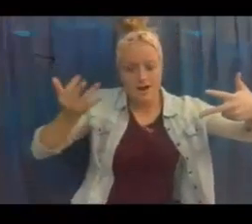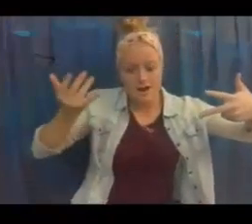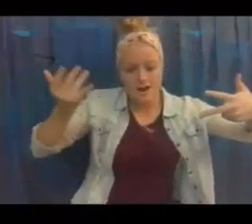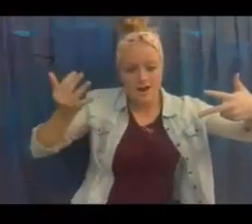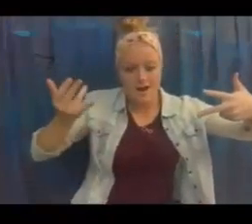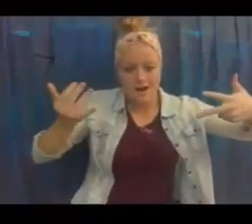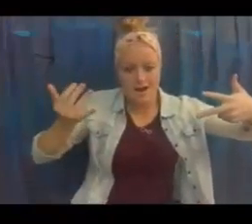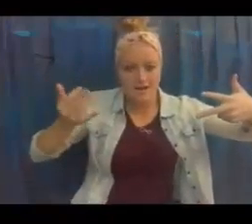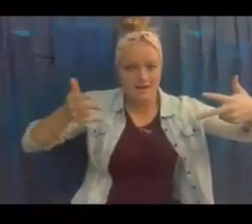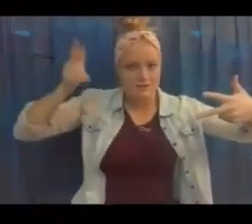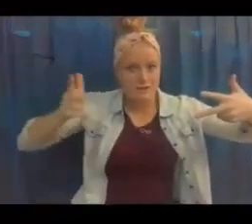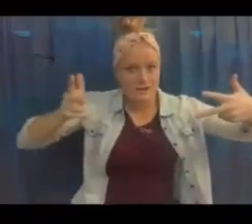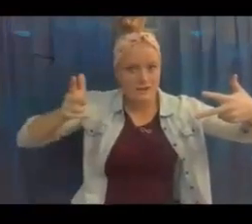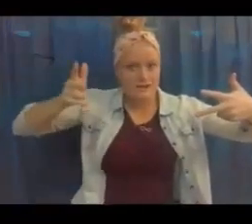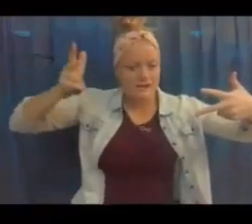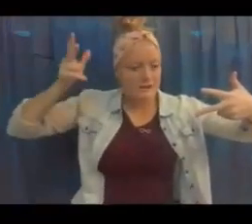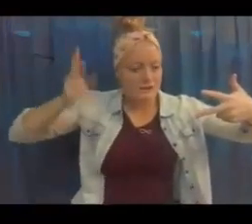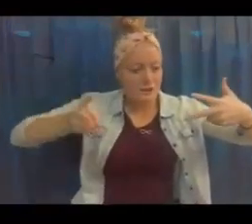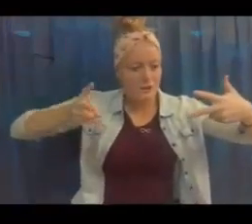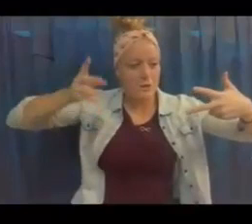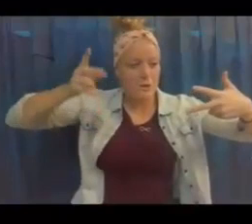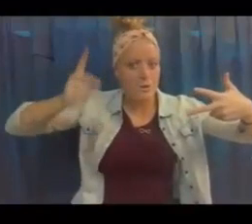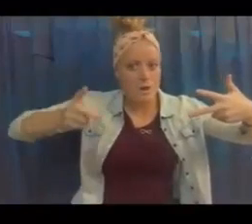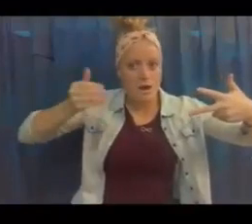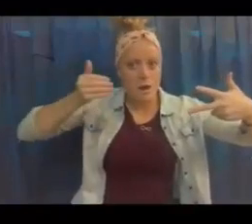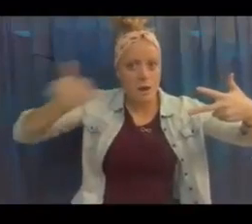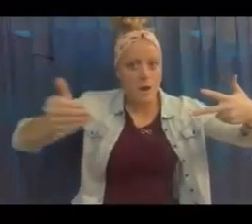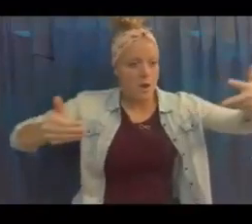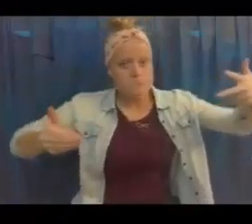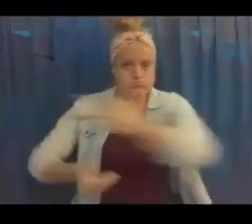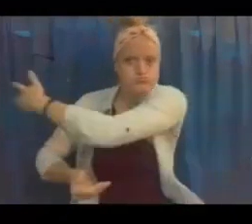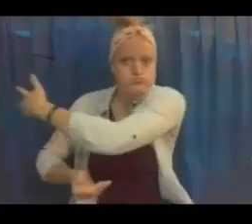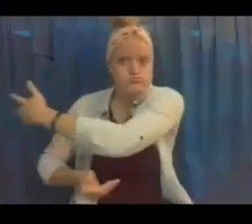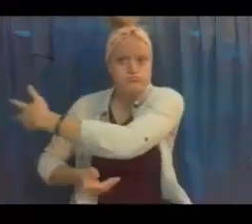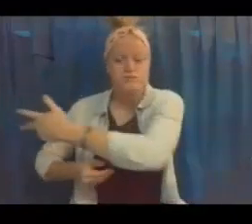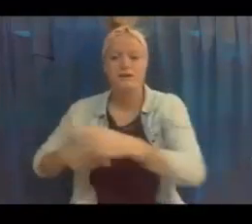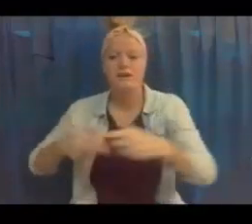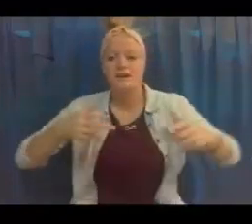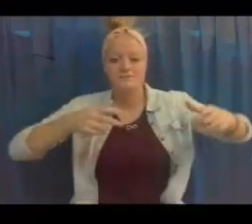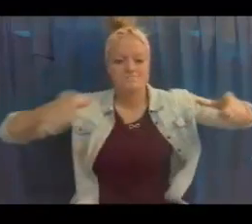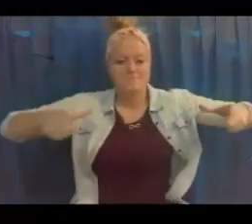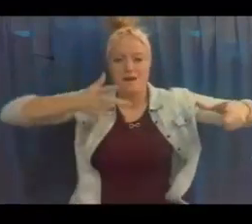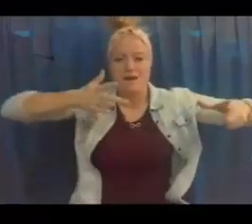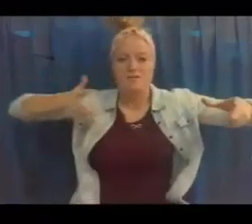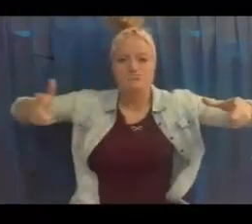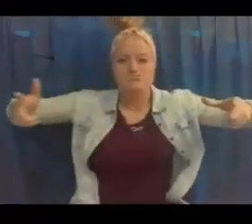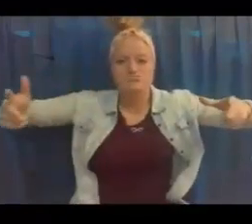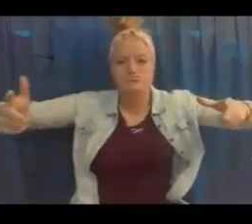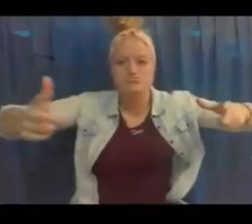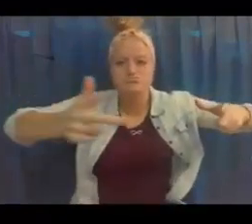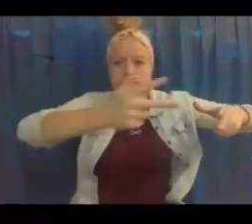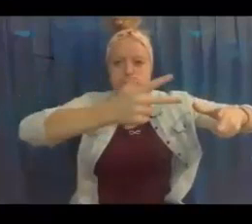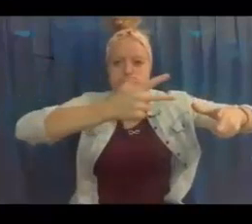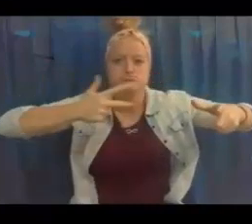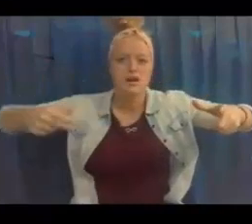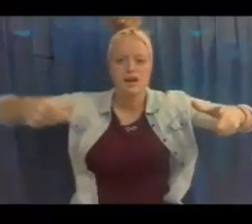and they're waiting. Three, two, one, go! Oh, and all the cars take off, and